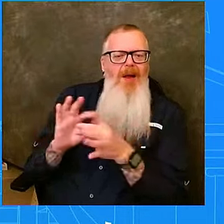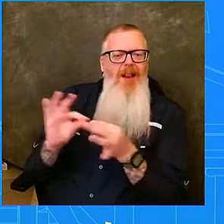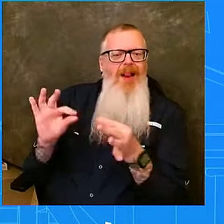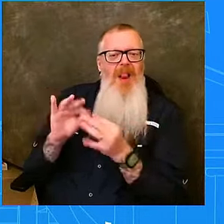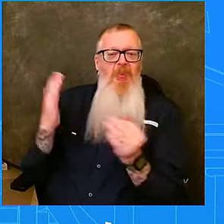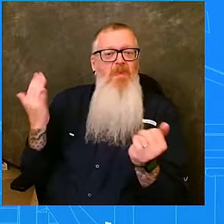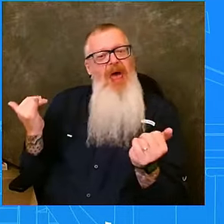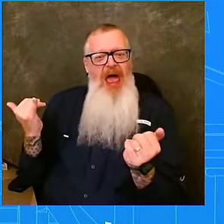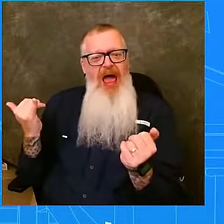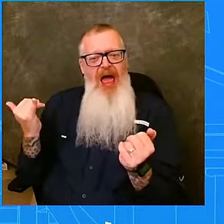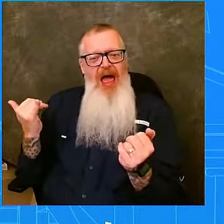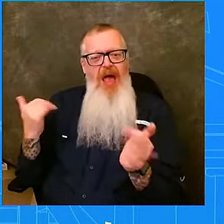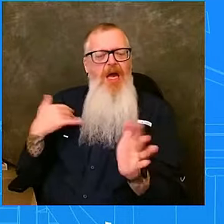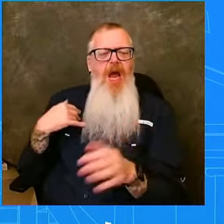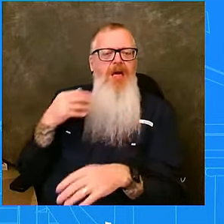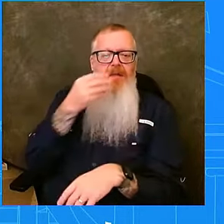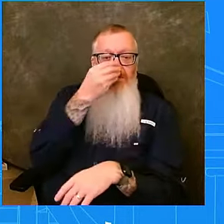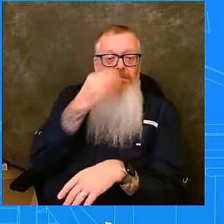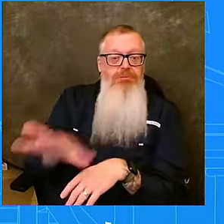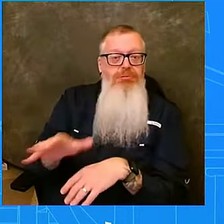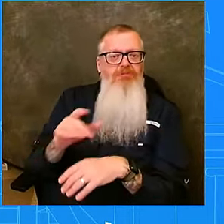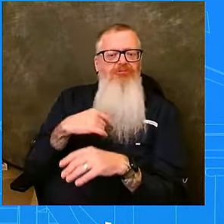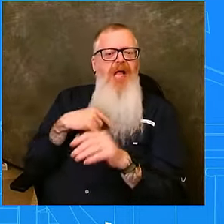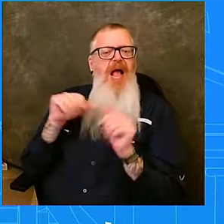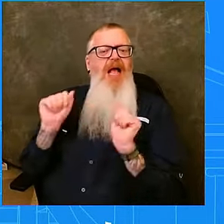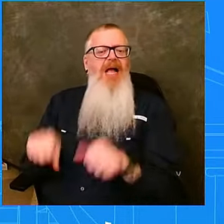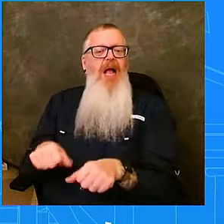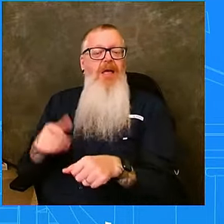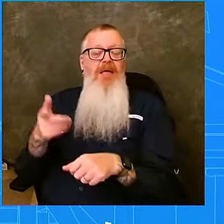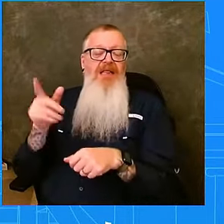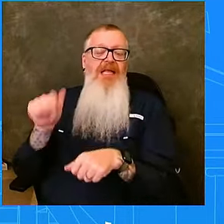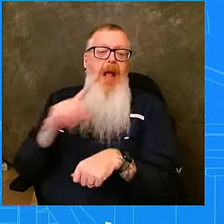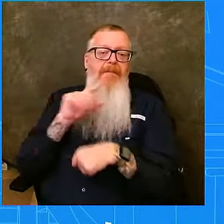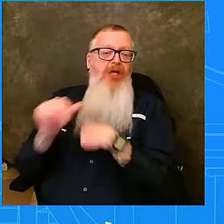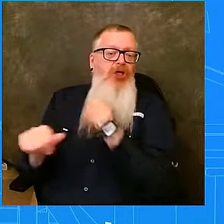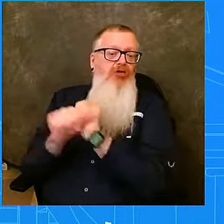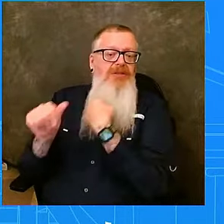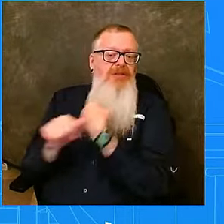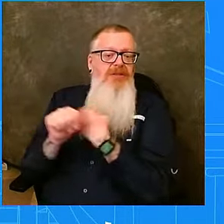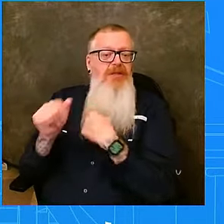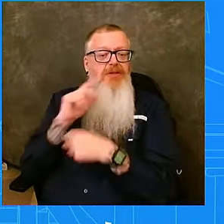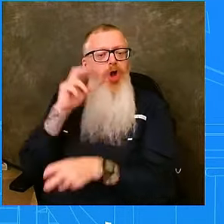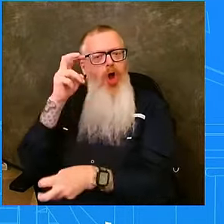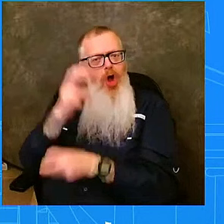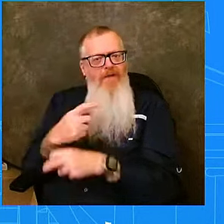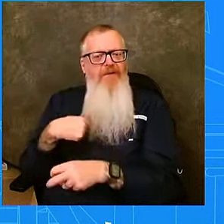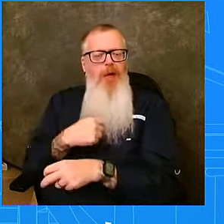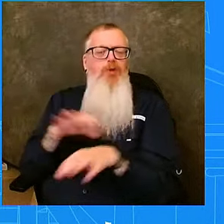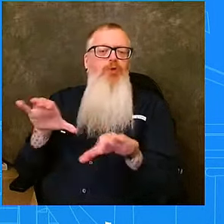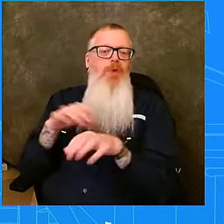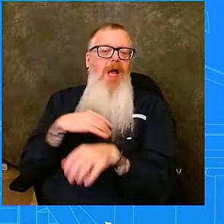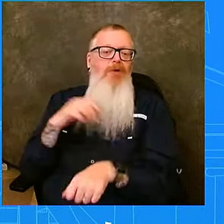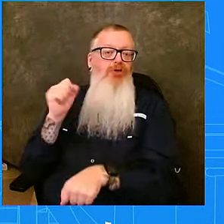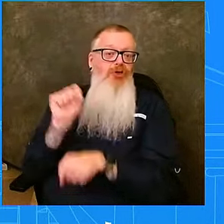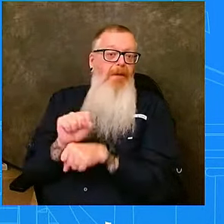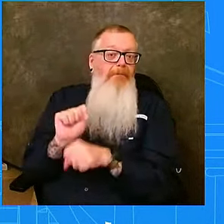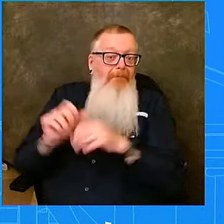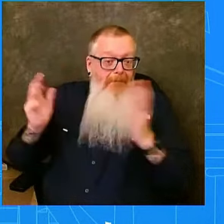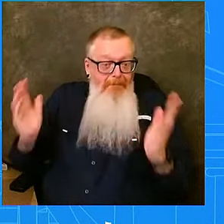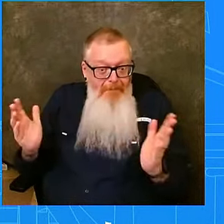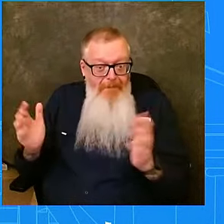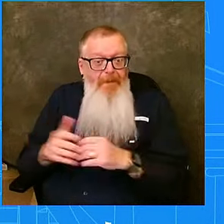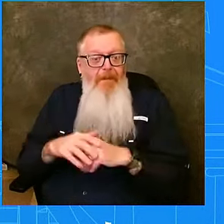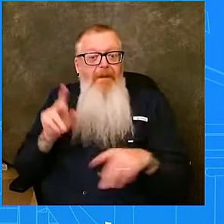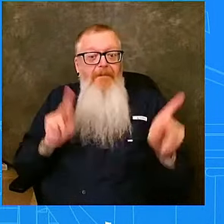makes it harder for us to do our job, and it's a distraction for the people that are out there doing really hard work to help the